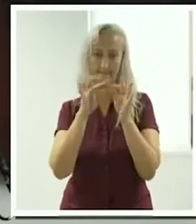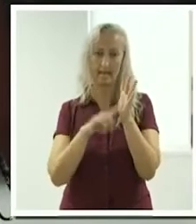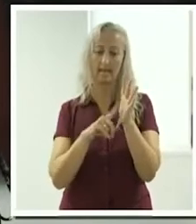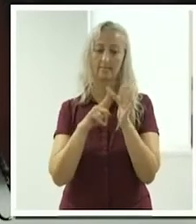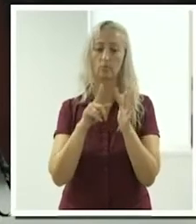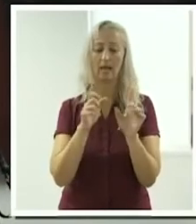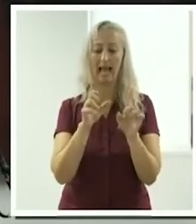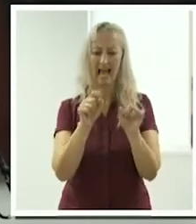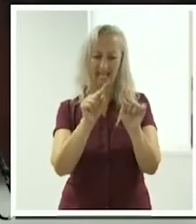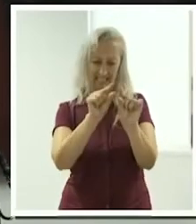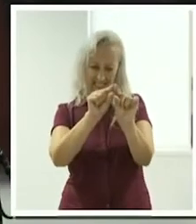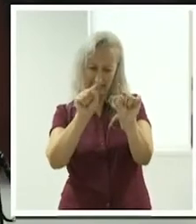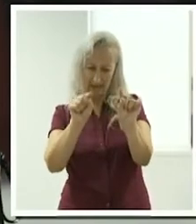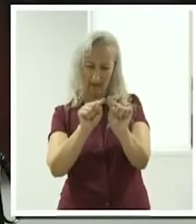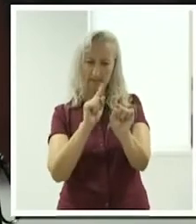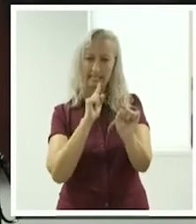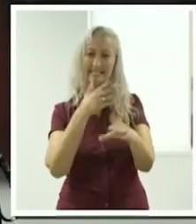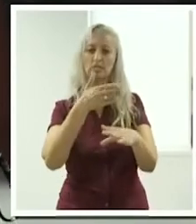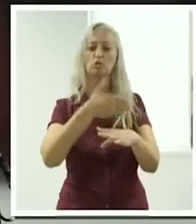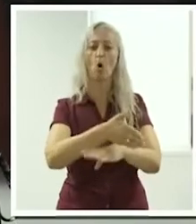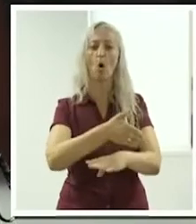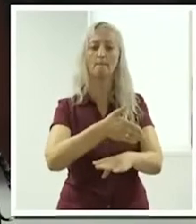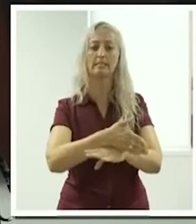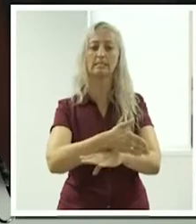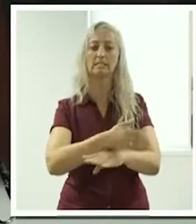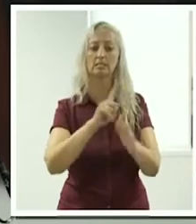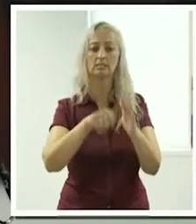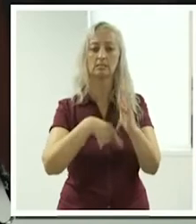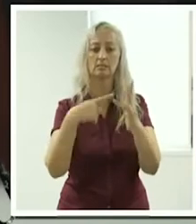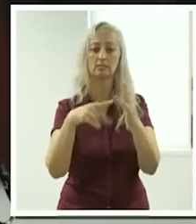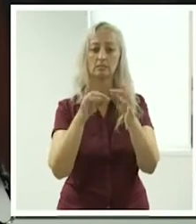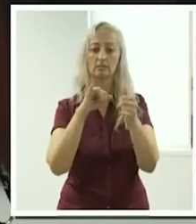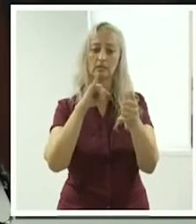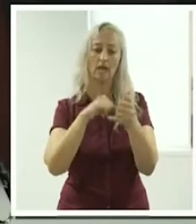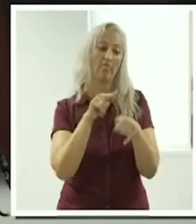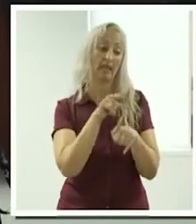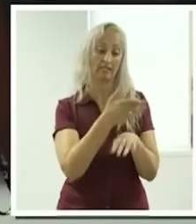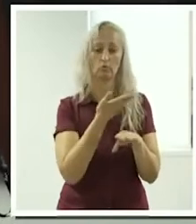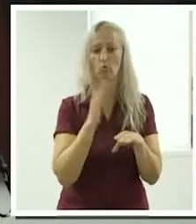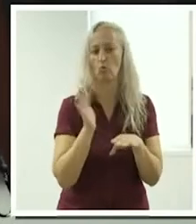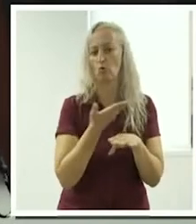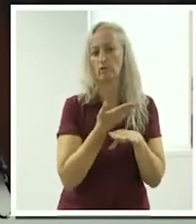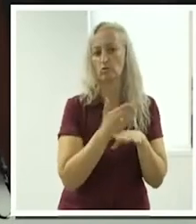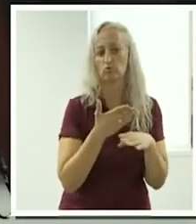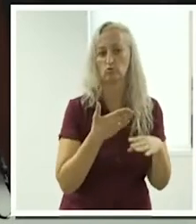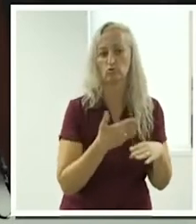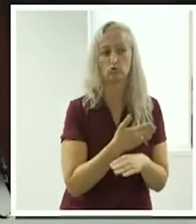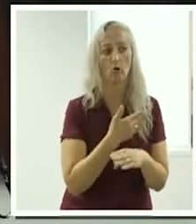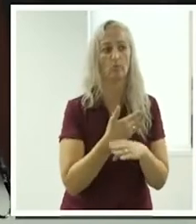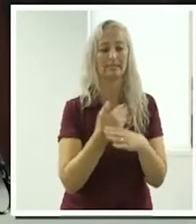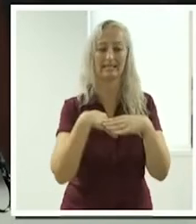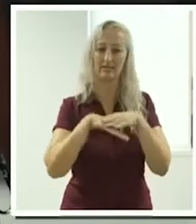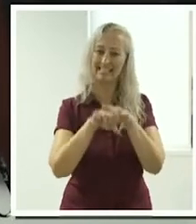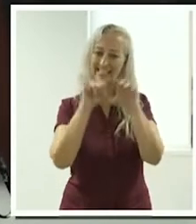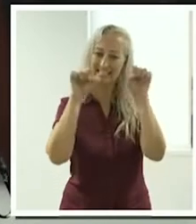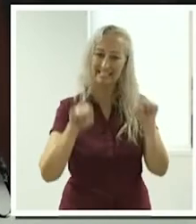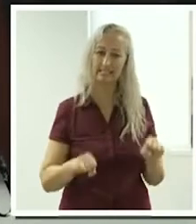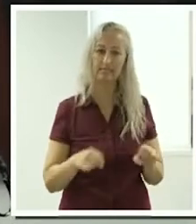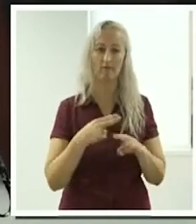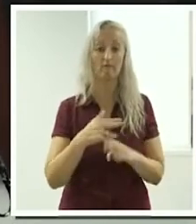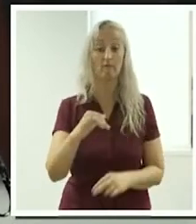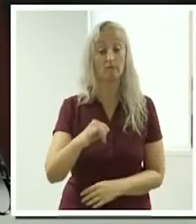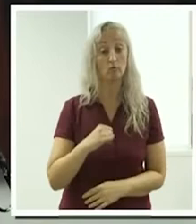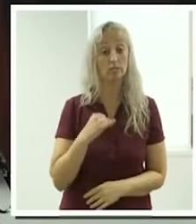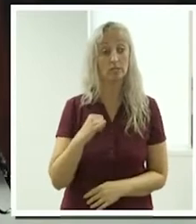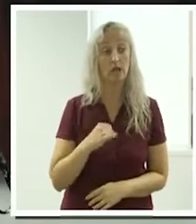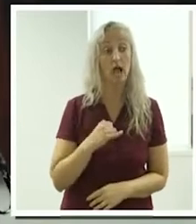where it says jobs. And that is new jobs that are coming into the system for the staff that want